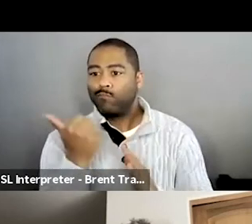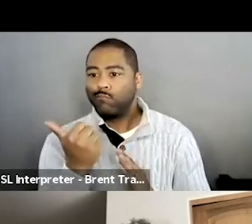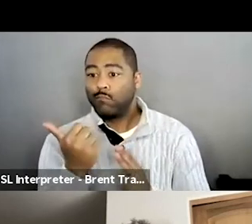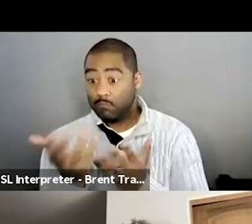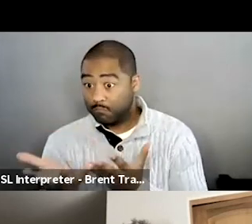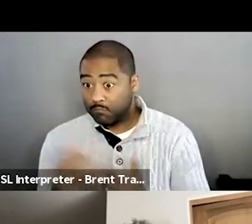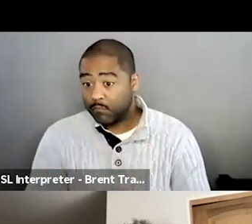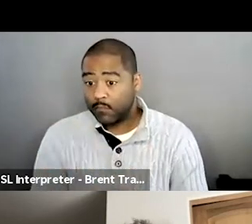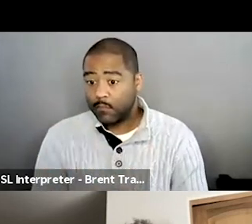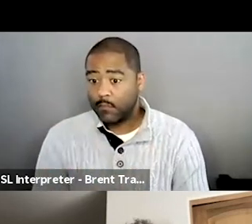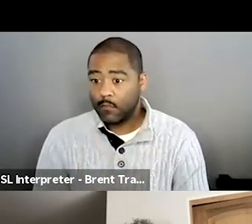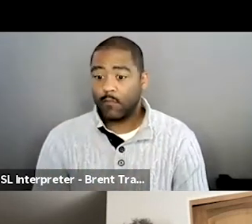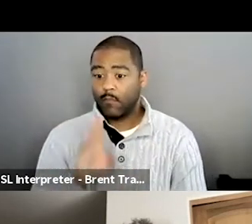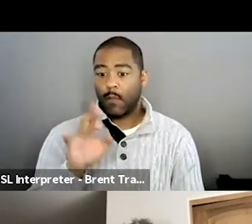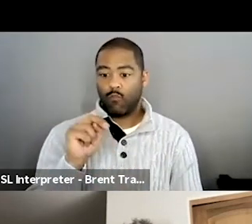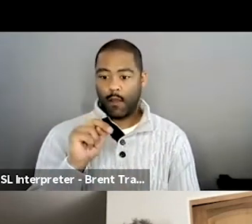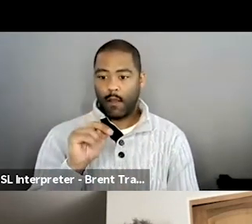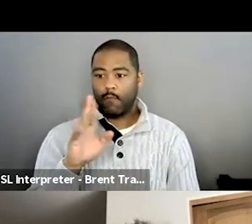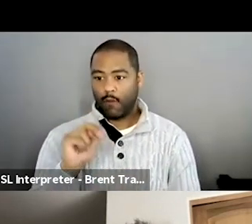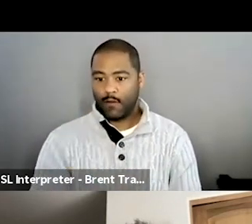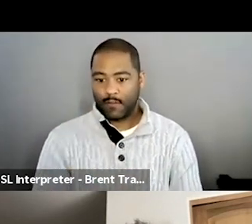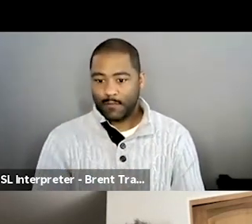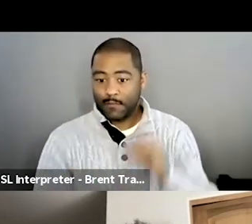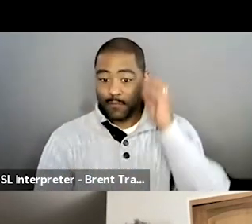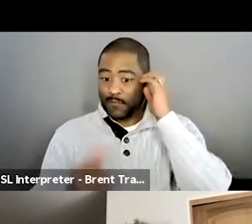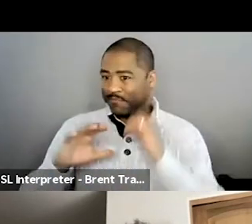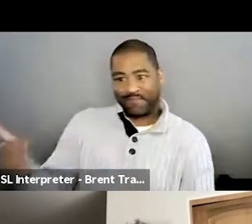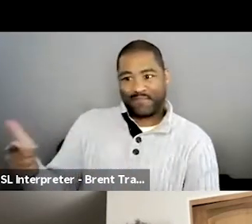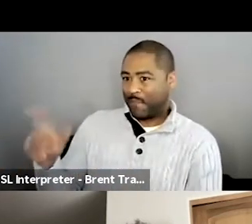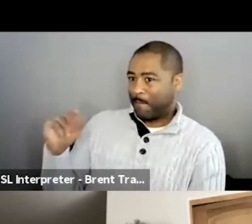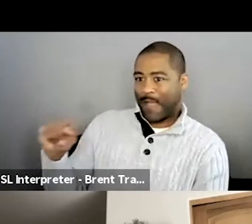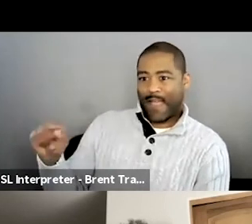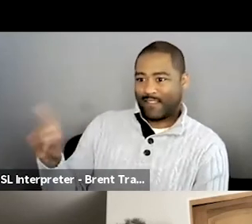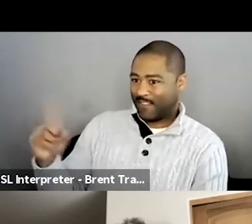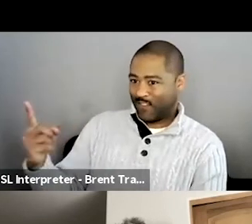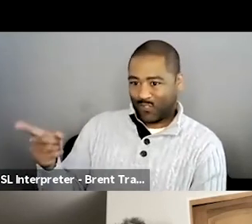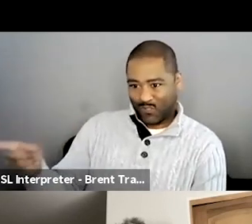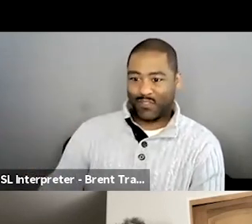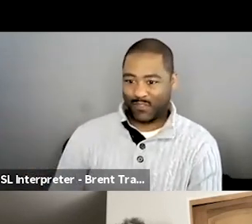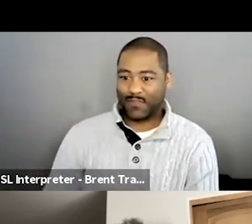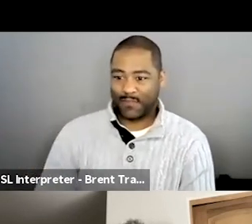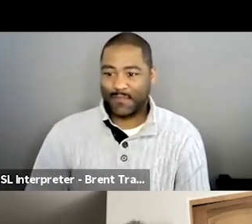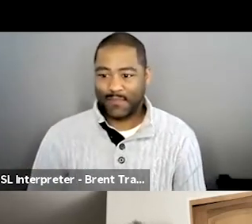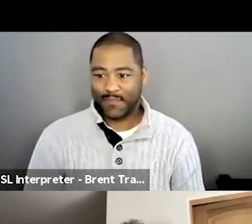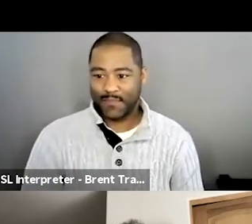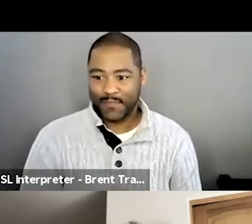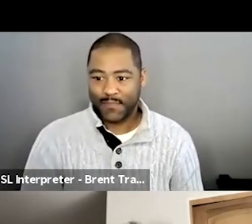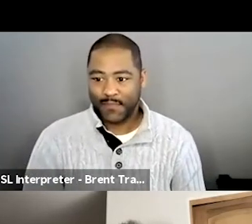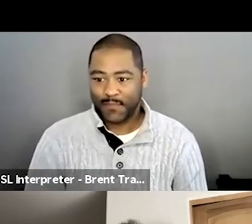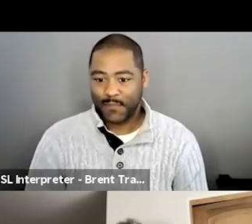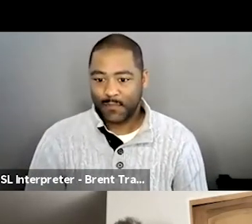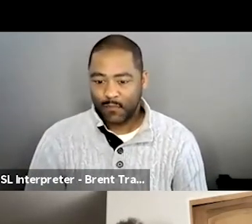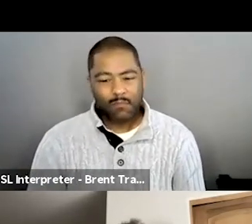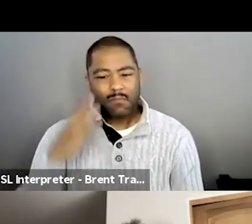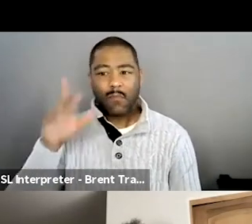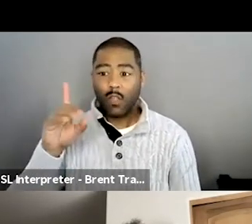That's your question for sure, Matt. I mean, uh, it's interesting, you know, the, when you, this documentaries and there's